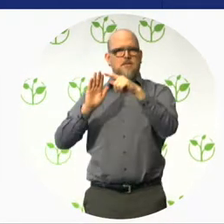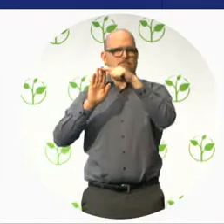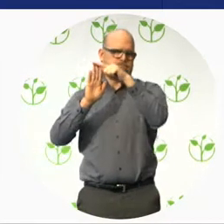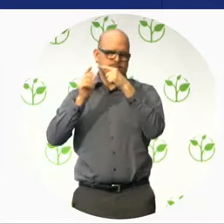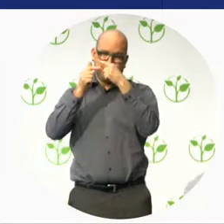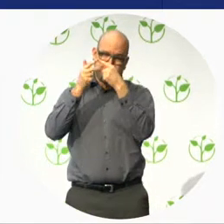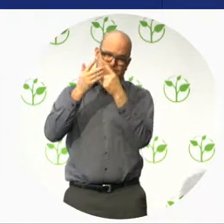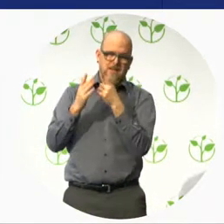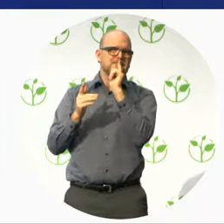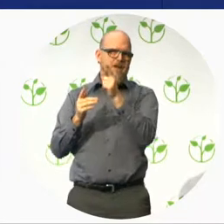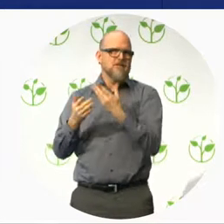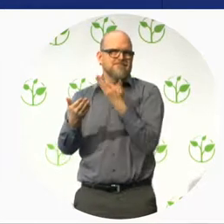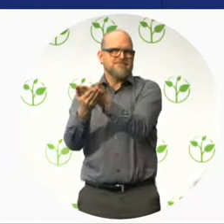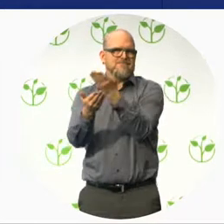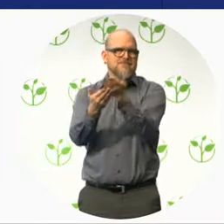We don't do it alone.